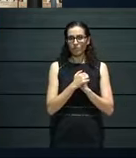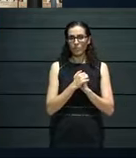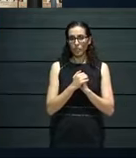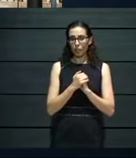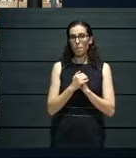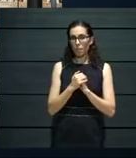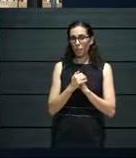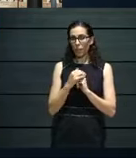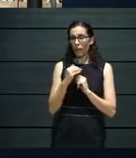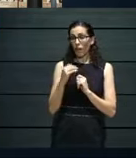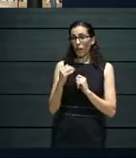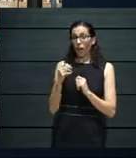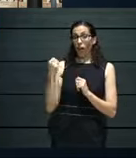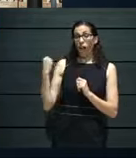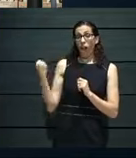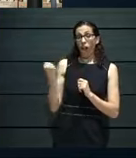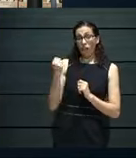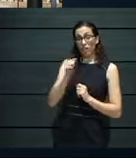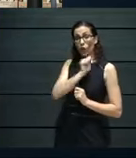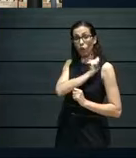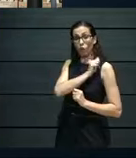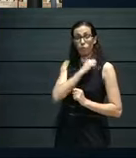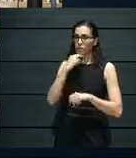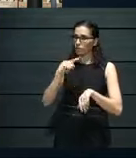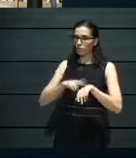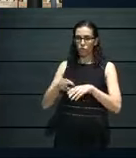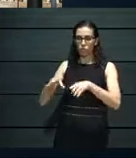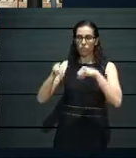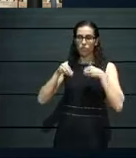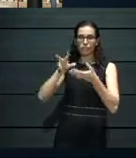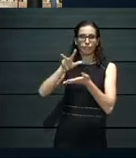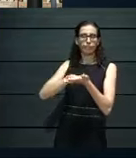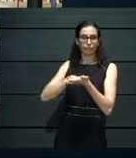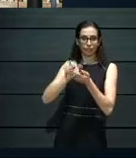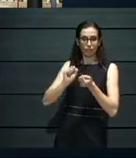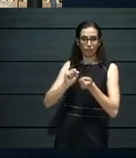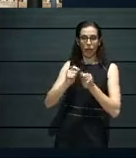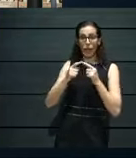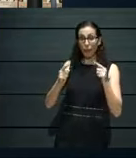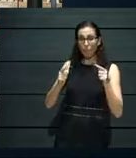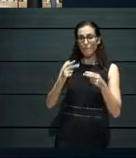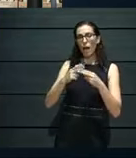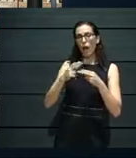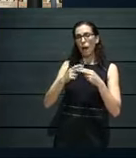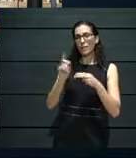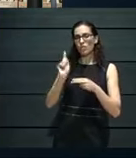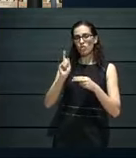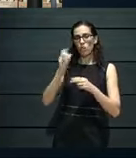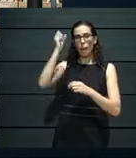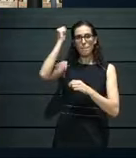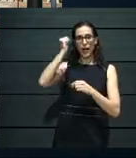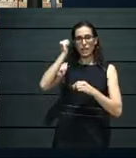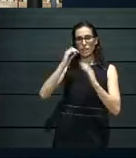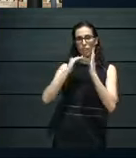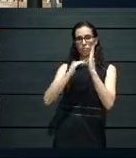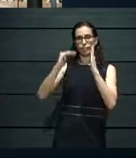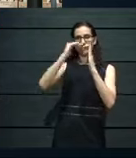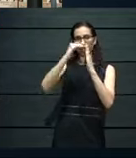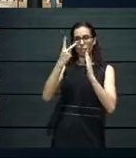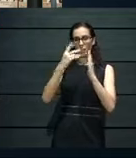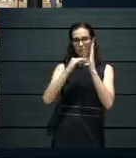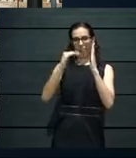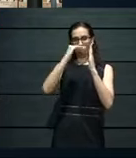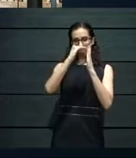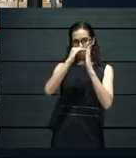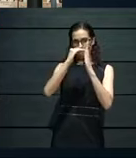wouldn't give us permits. And this was a double-decker bus, which was transformed into a stage. And we were trying to